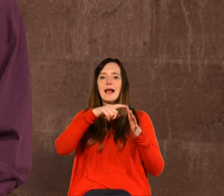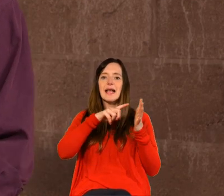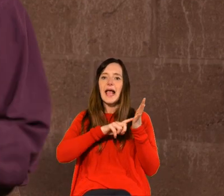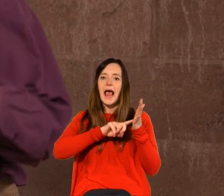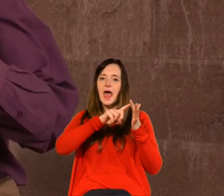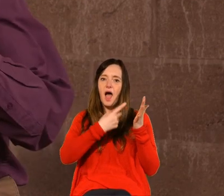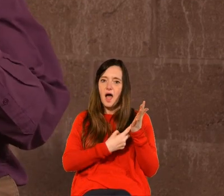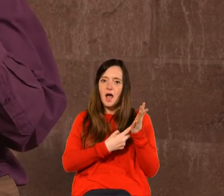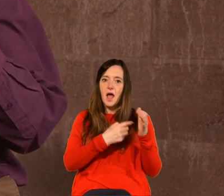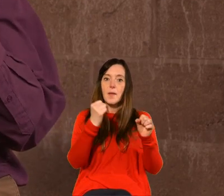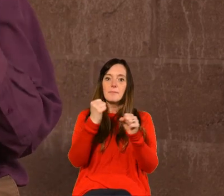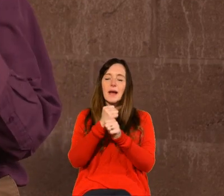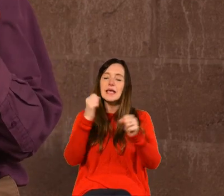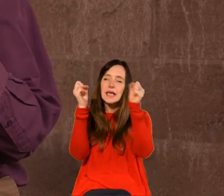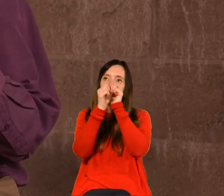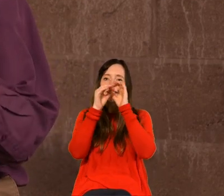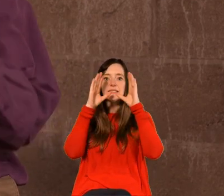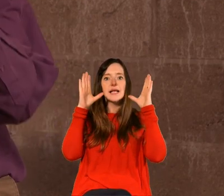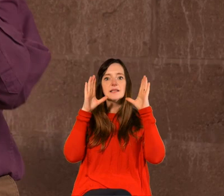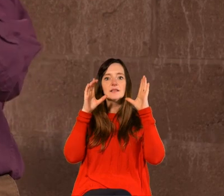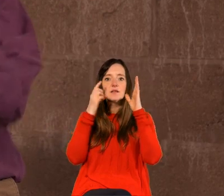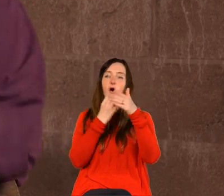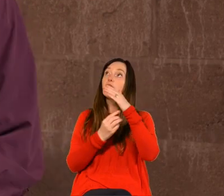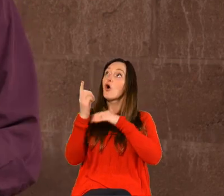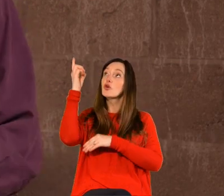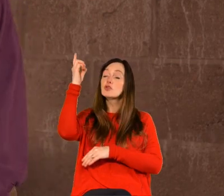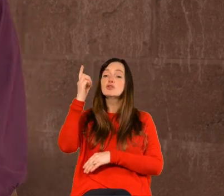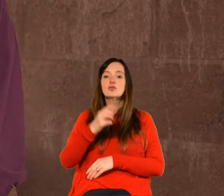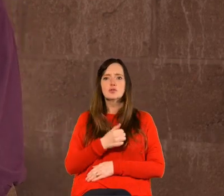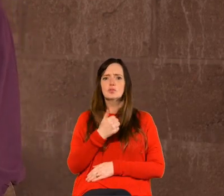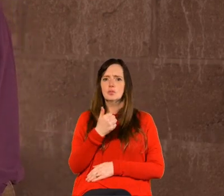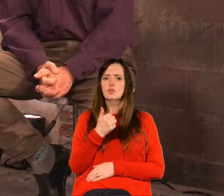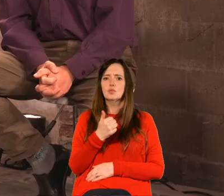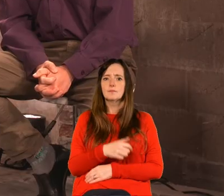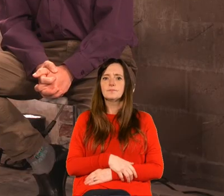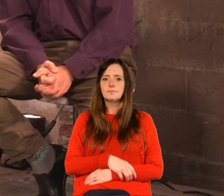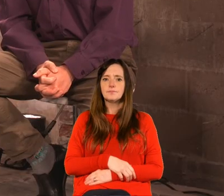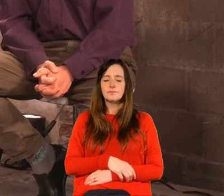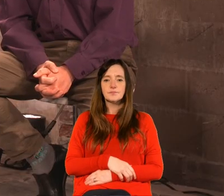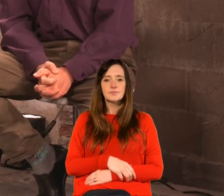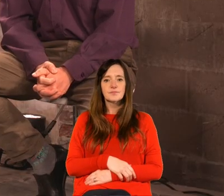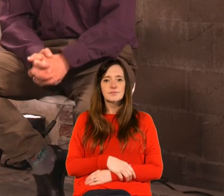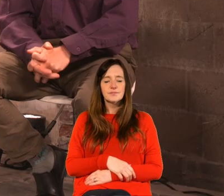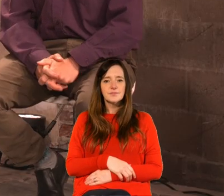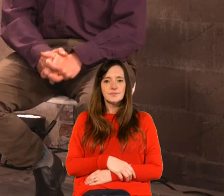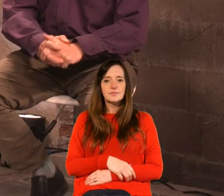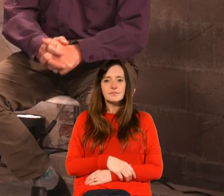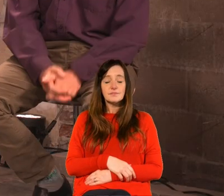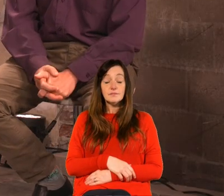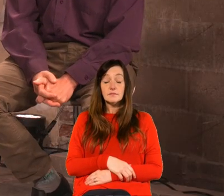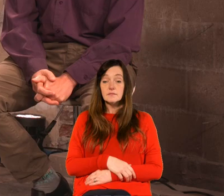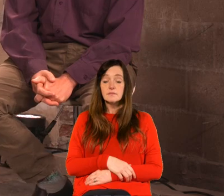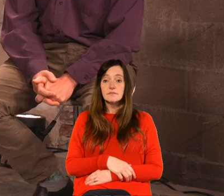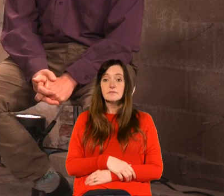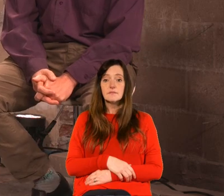sense of god uh lots of great resources in there for exactly uh that type of person and that type of conversation that's really helpful